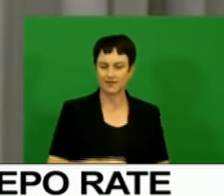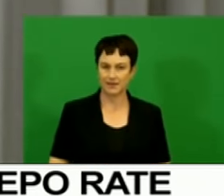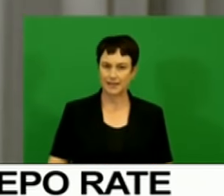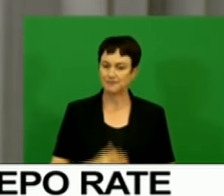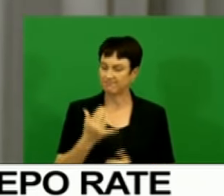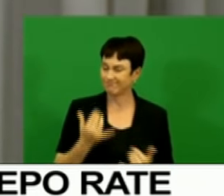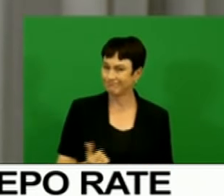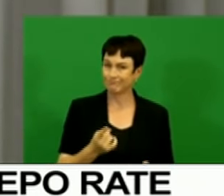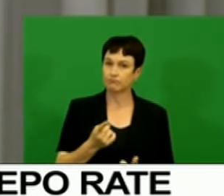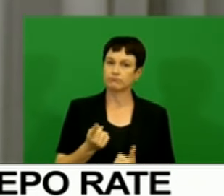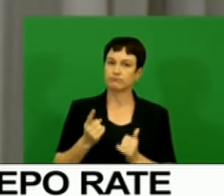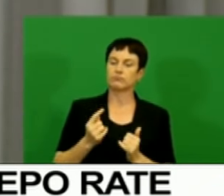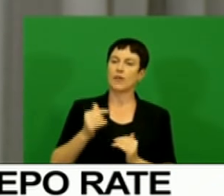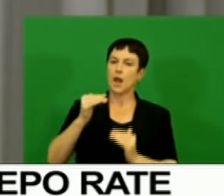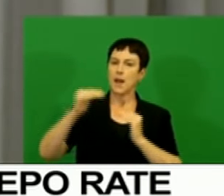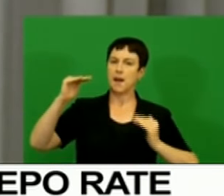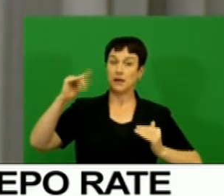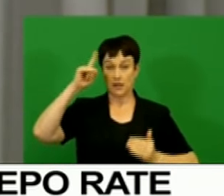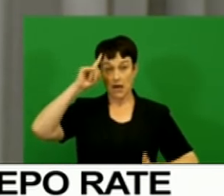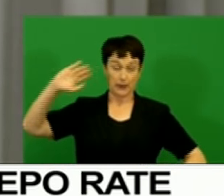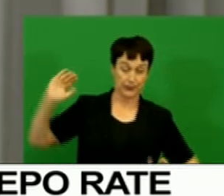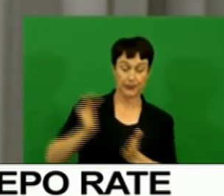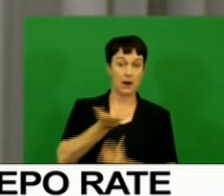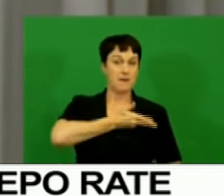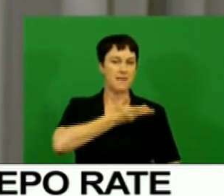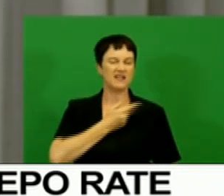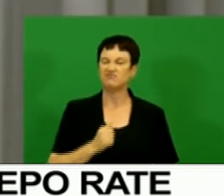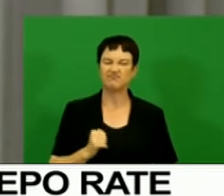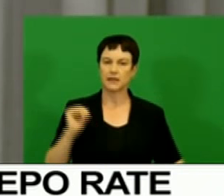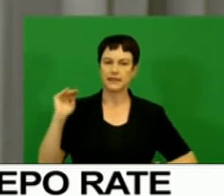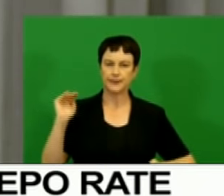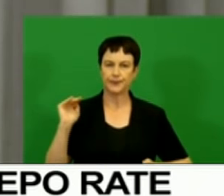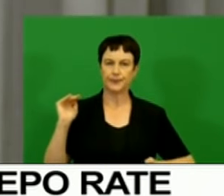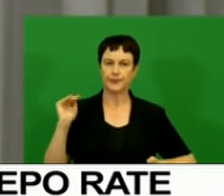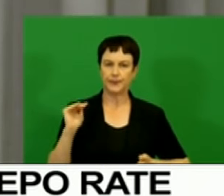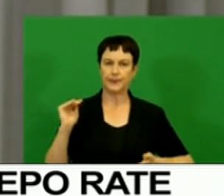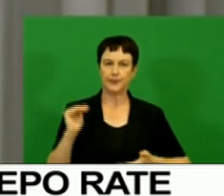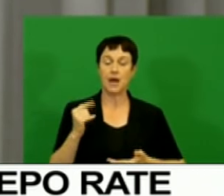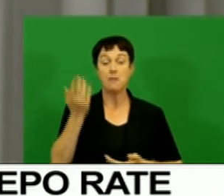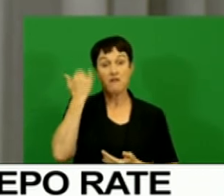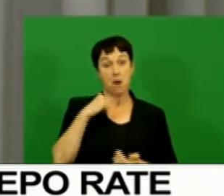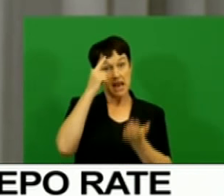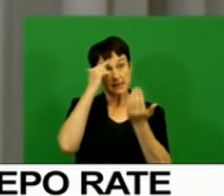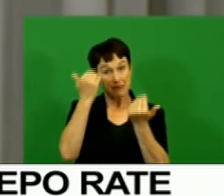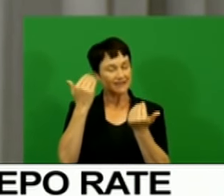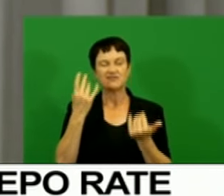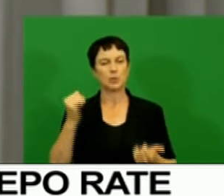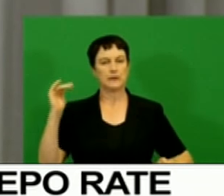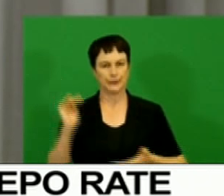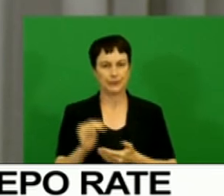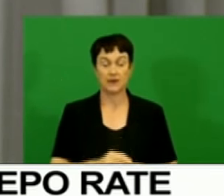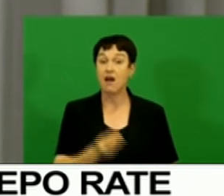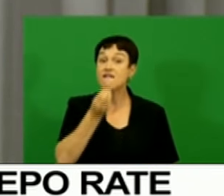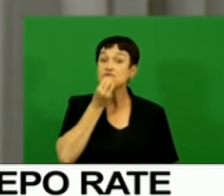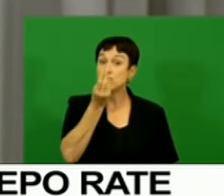the pace of moderation is expected to be slower than in the previous forecast. Food price inflation